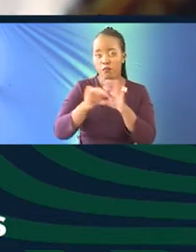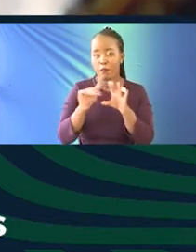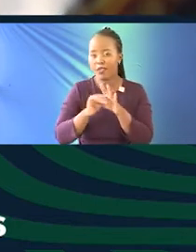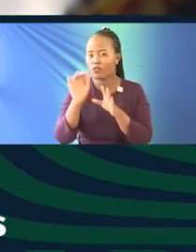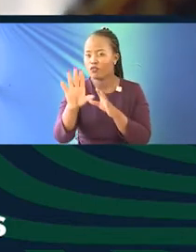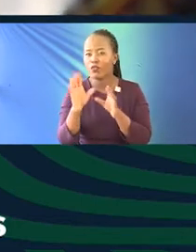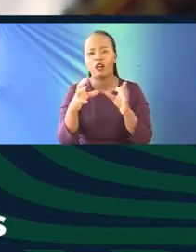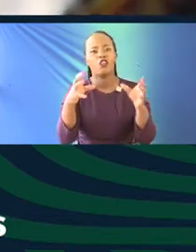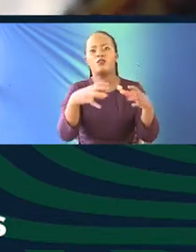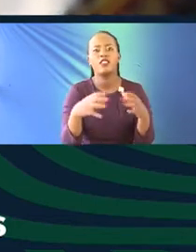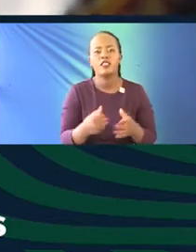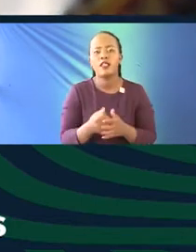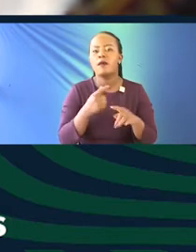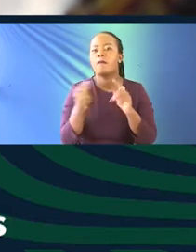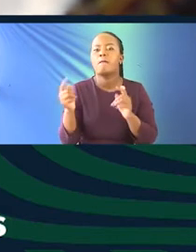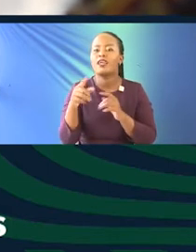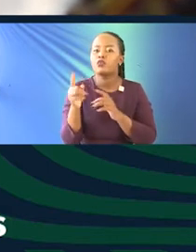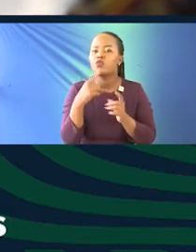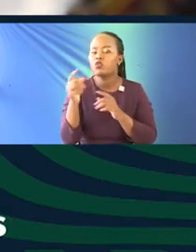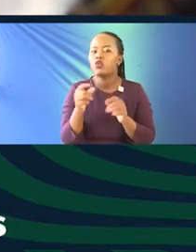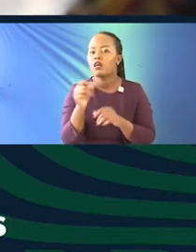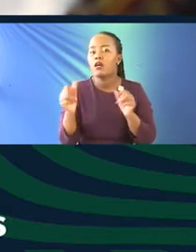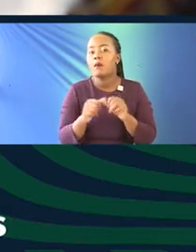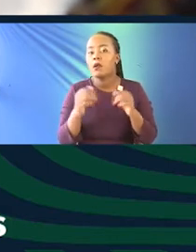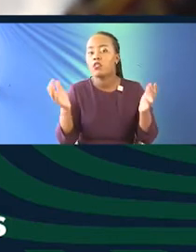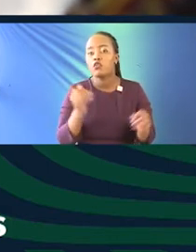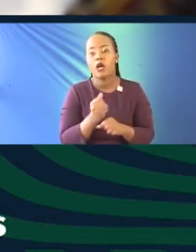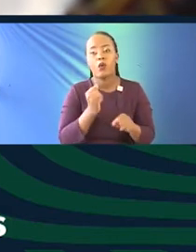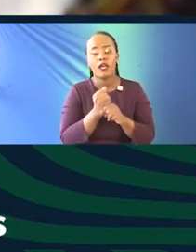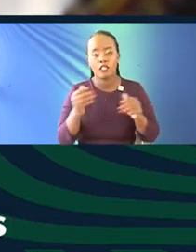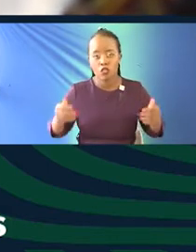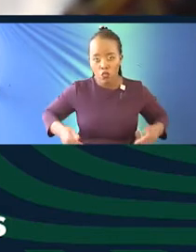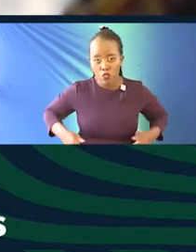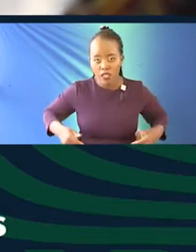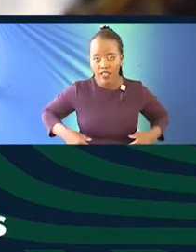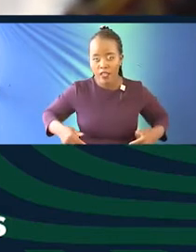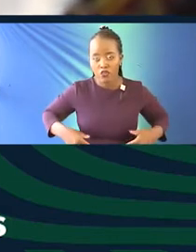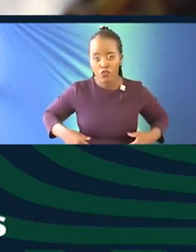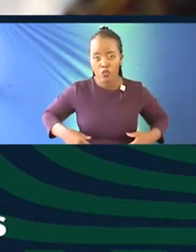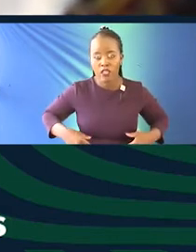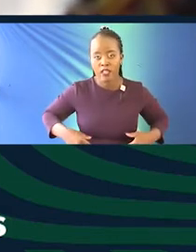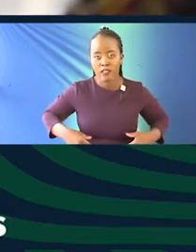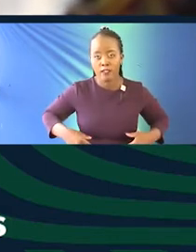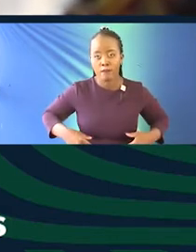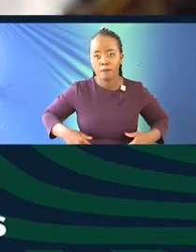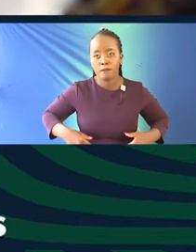but I haven't heard you connect to how you're dealing with the youth and particularly that particular...